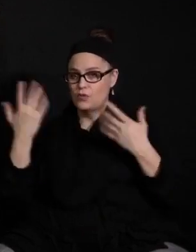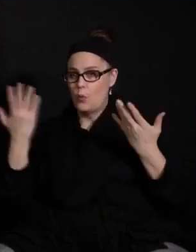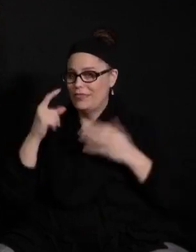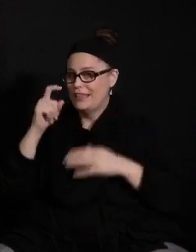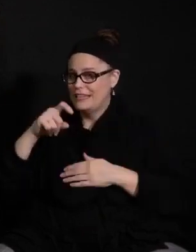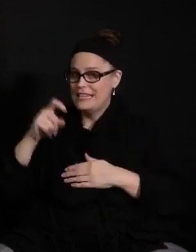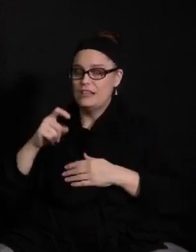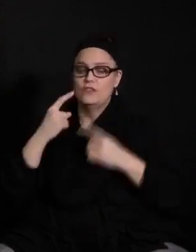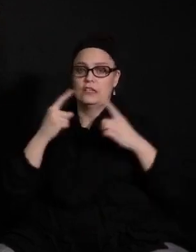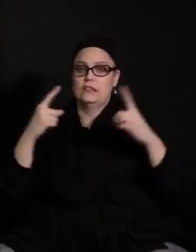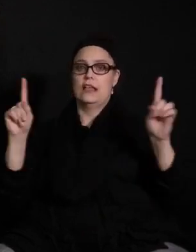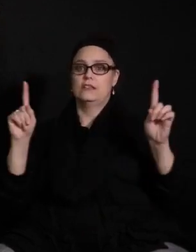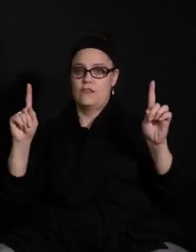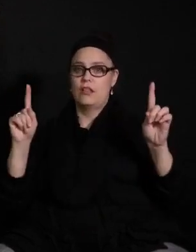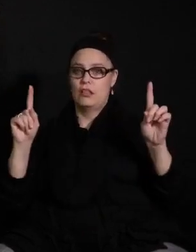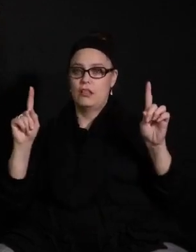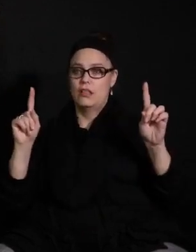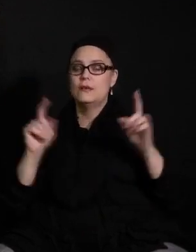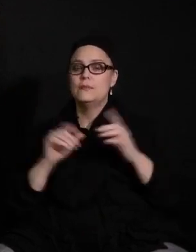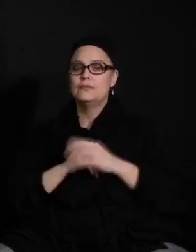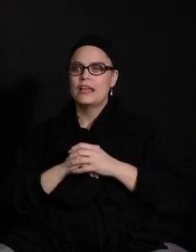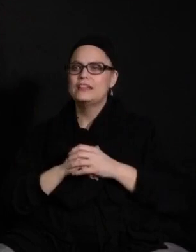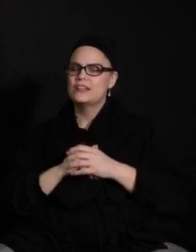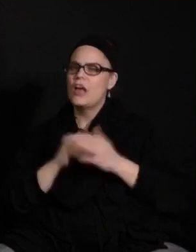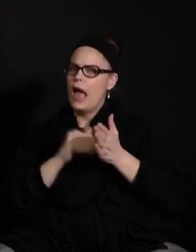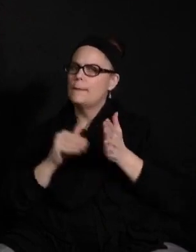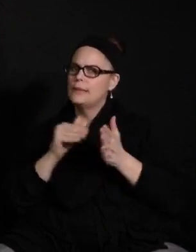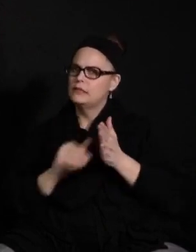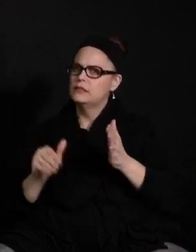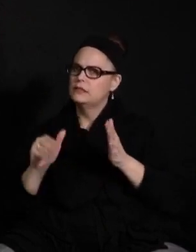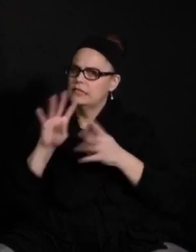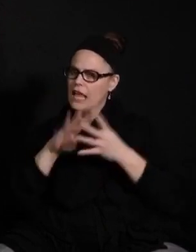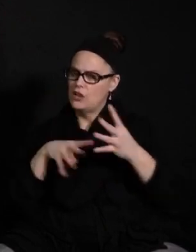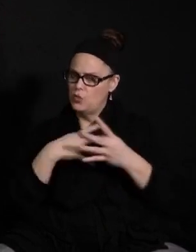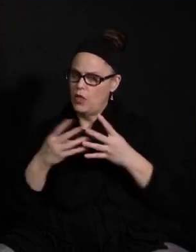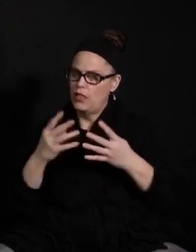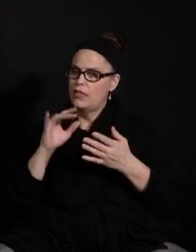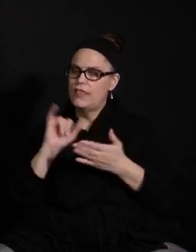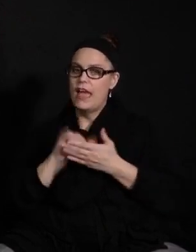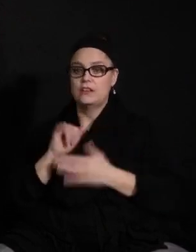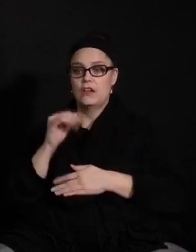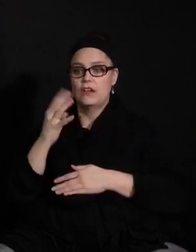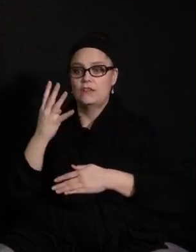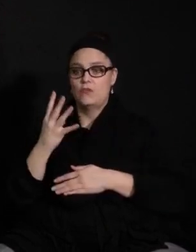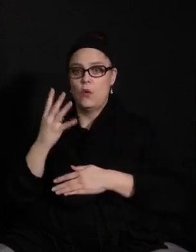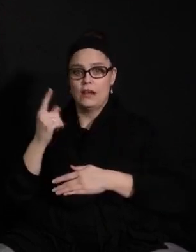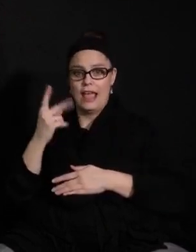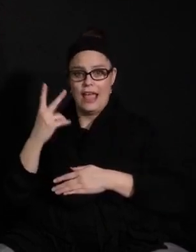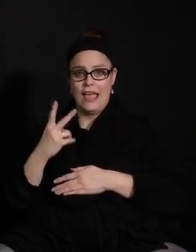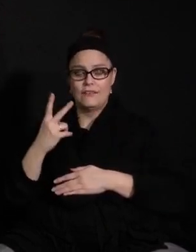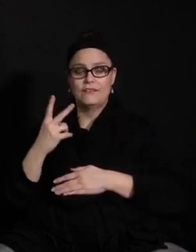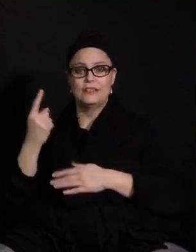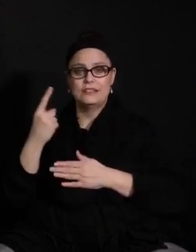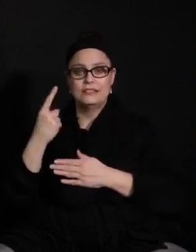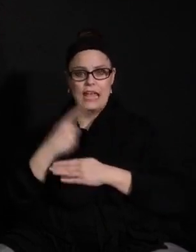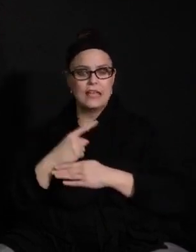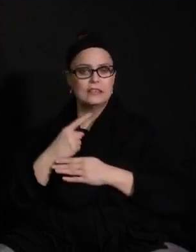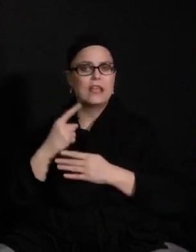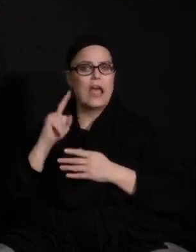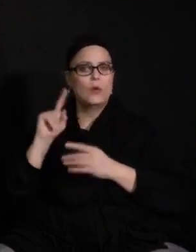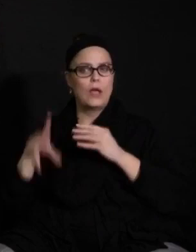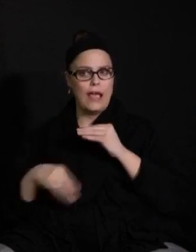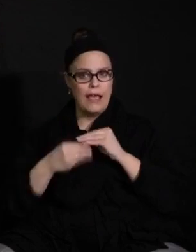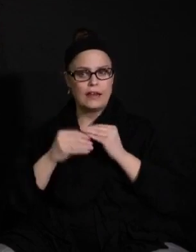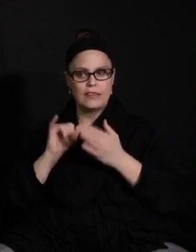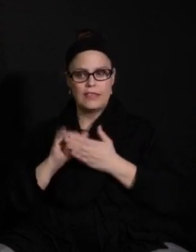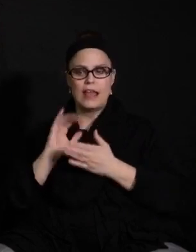a very common schedule right now as well around the Metro. In terms of the four and a half days, the only thing I would add, I don't think I mentioned in there,